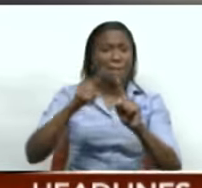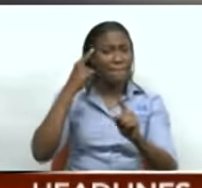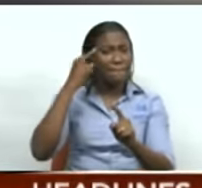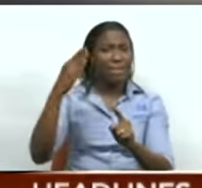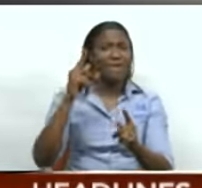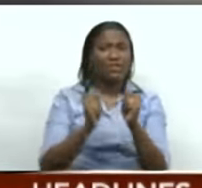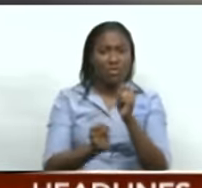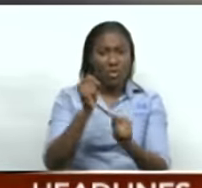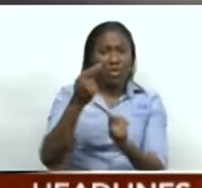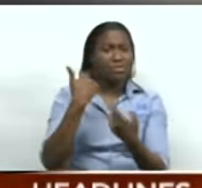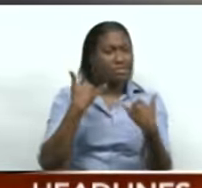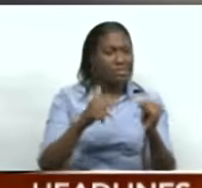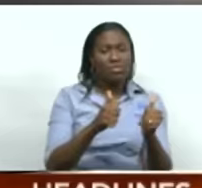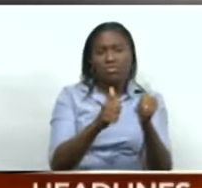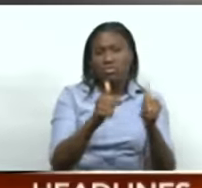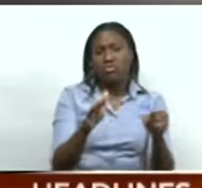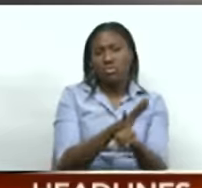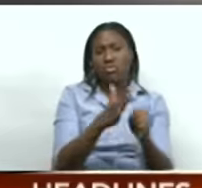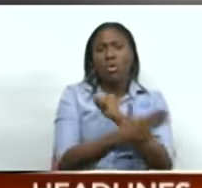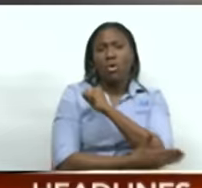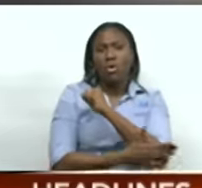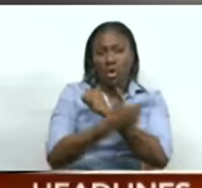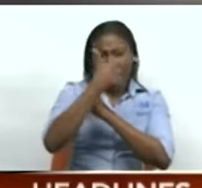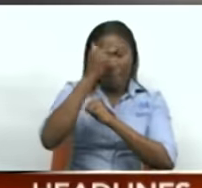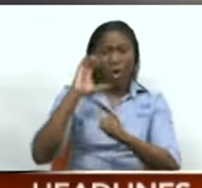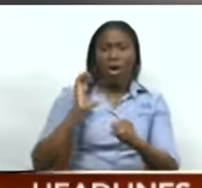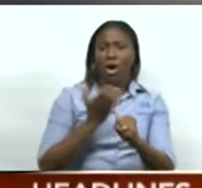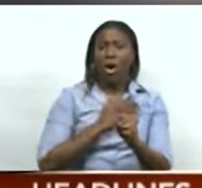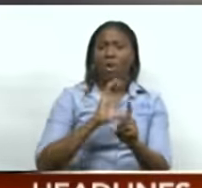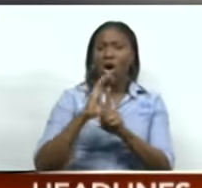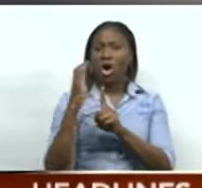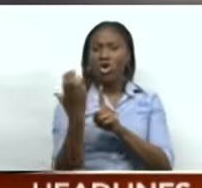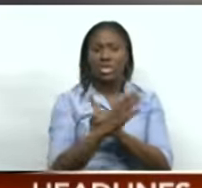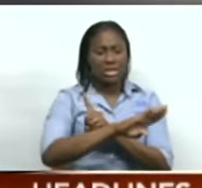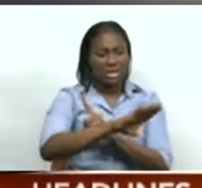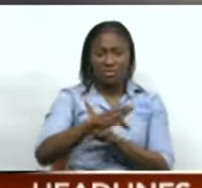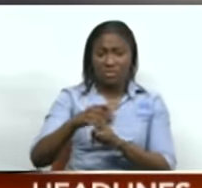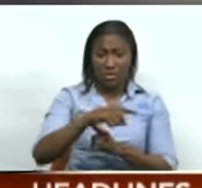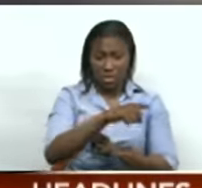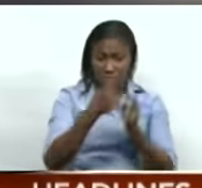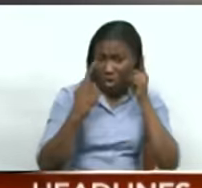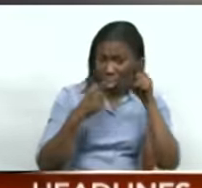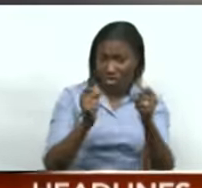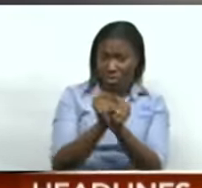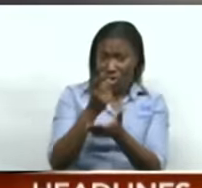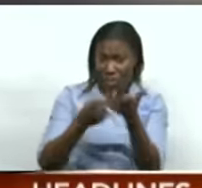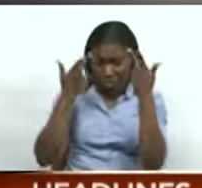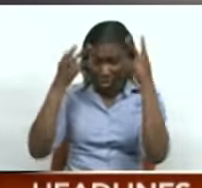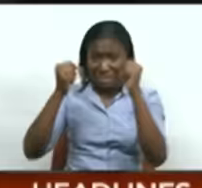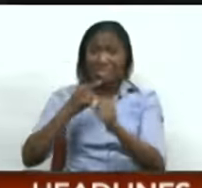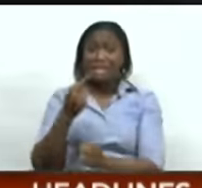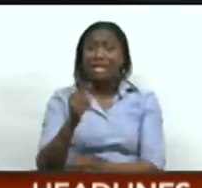a model country because of our many cultures. So today we asked you whether you agree with the Prime Minister's comment.